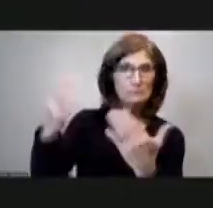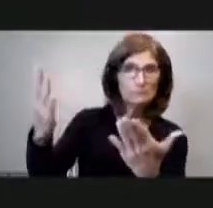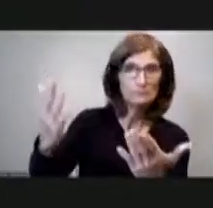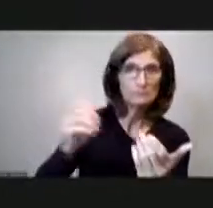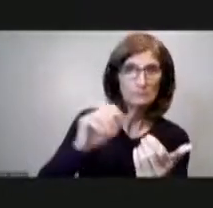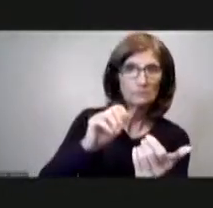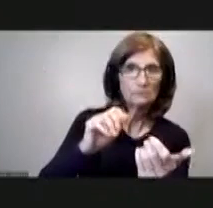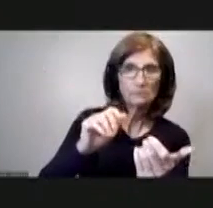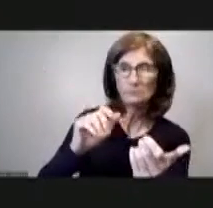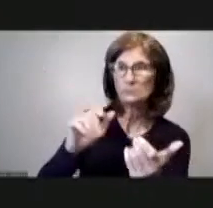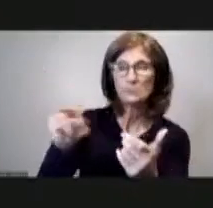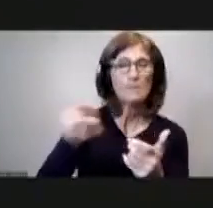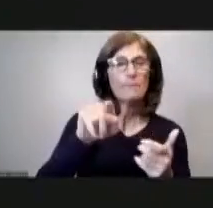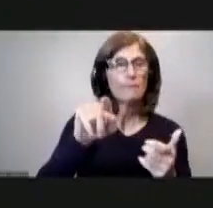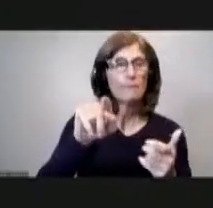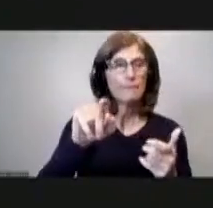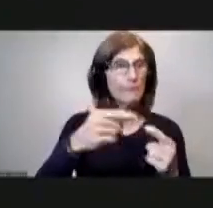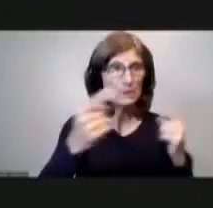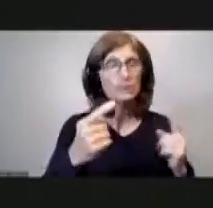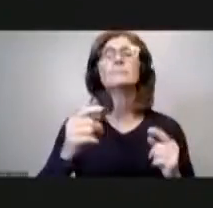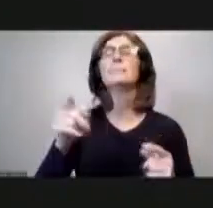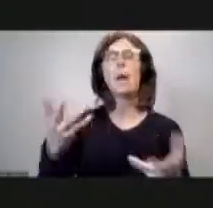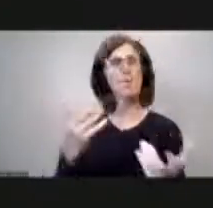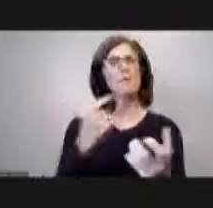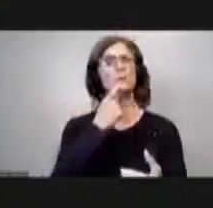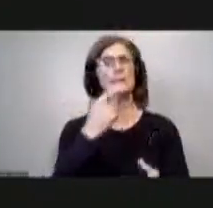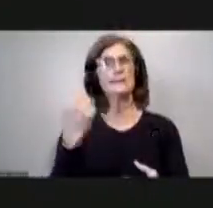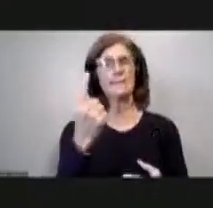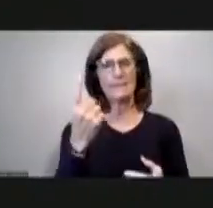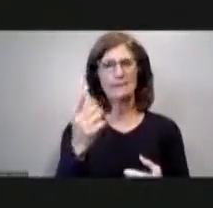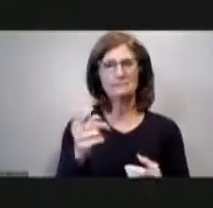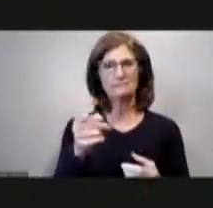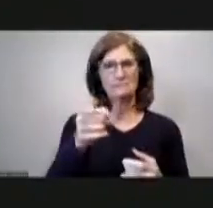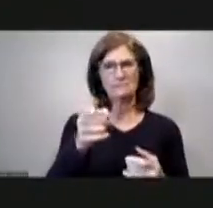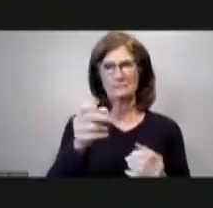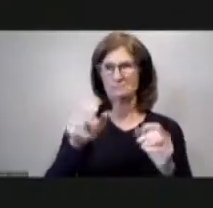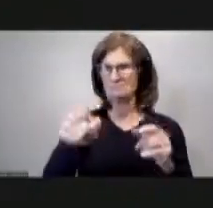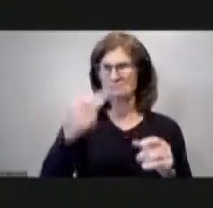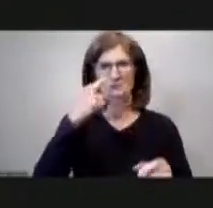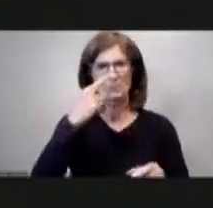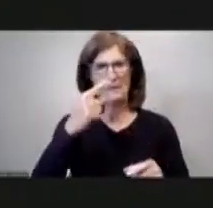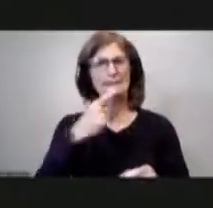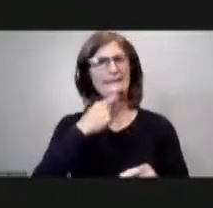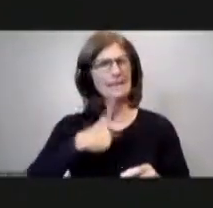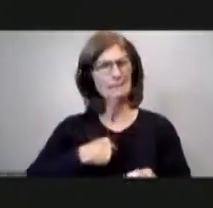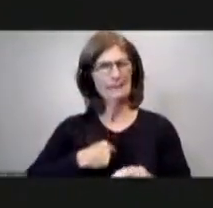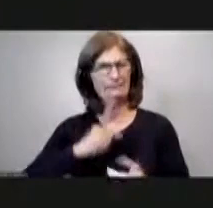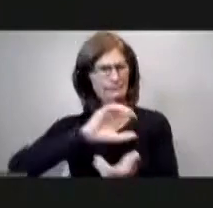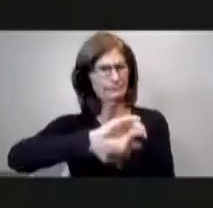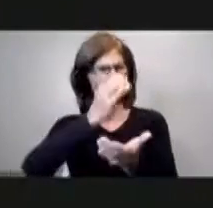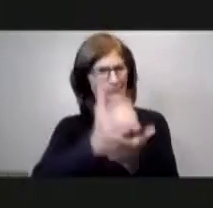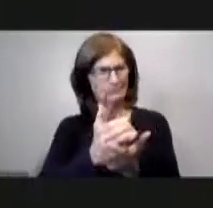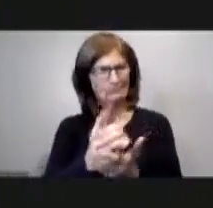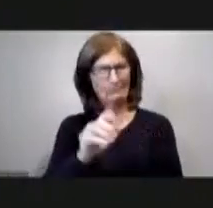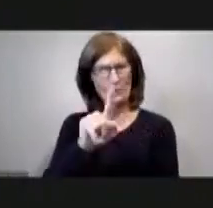kaka yes thank you mr chair uh i just wondered if i could get a breakdown as to where that 196